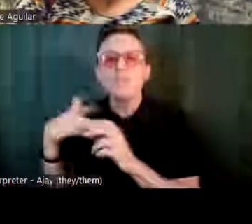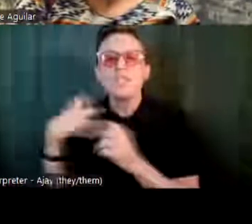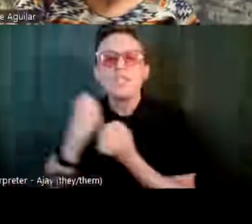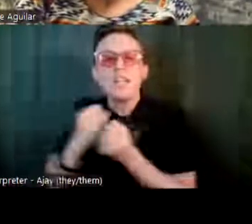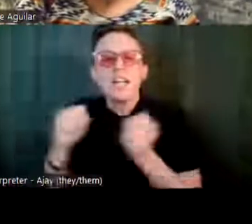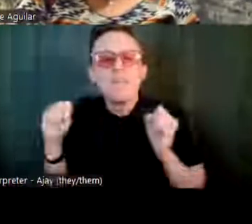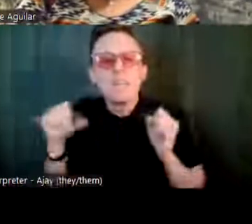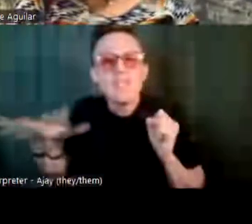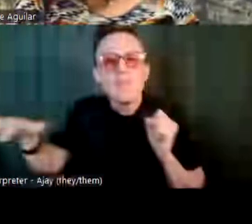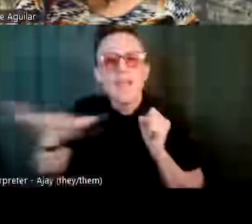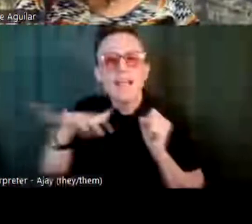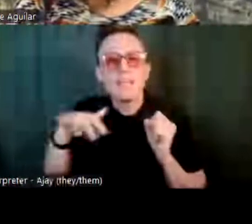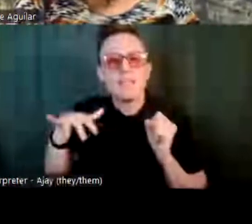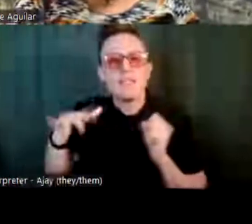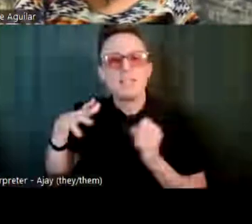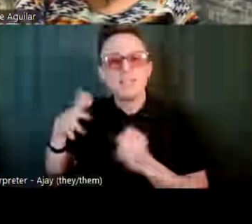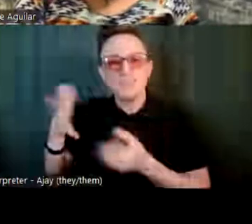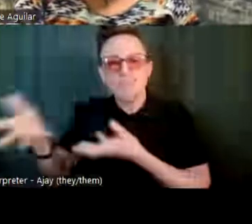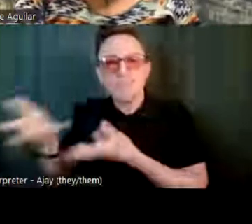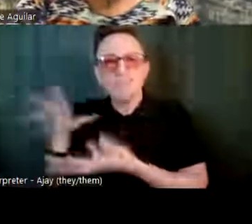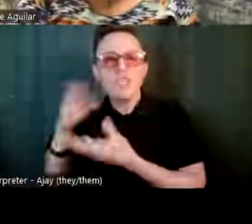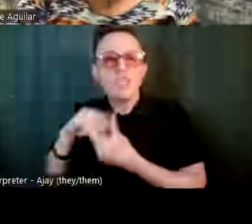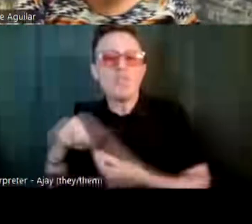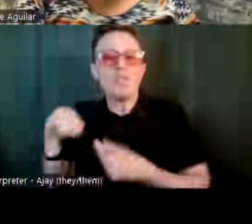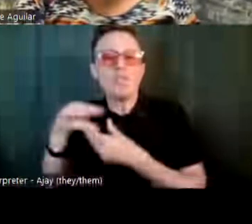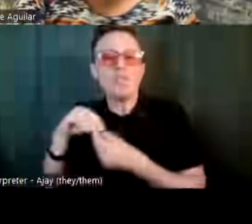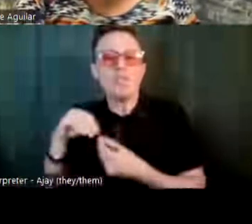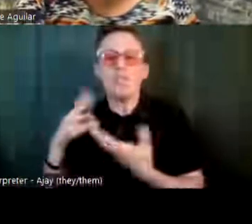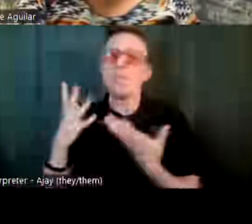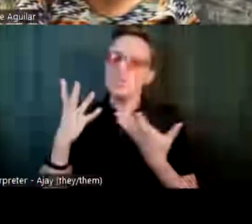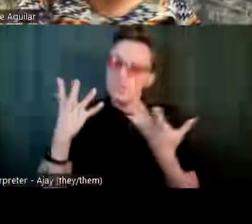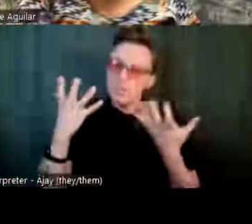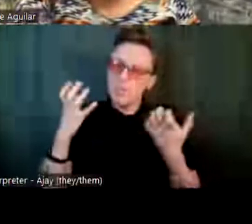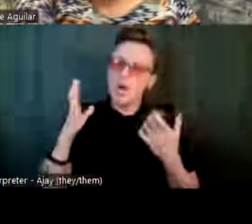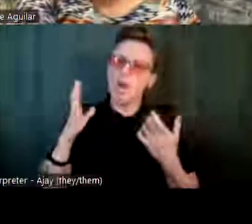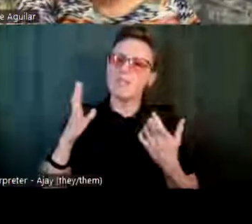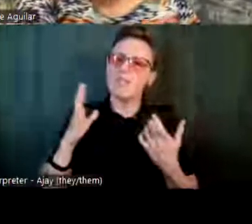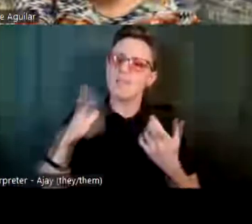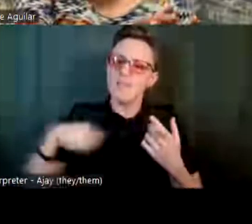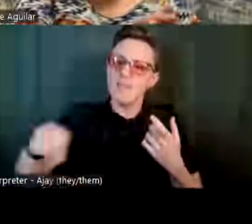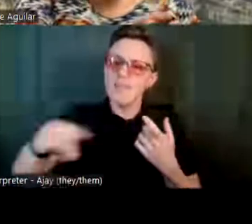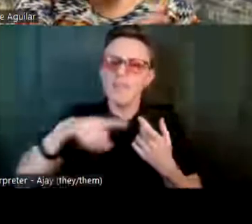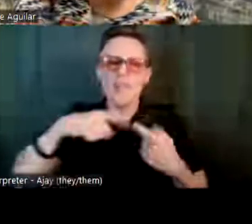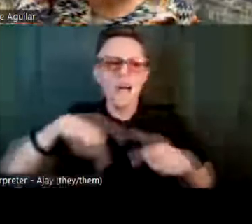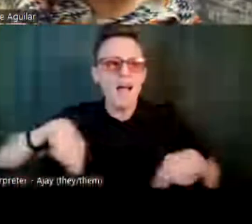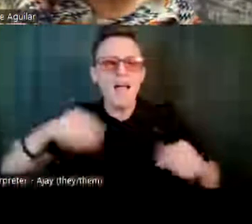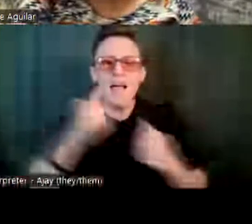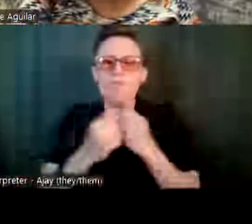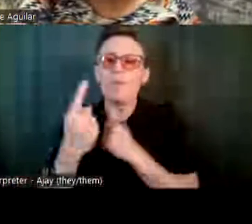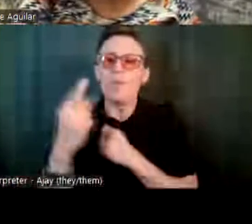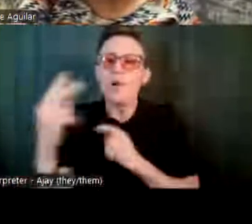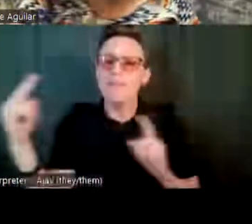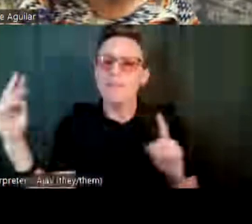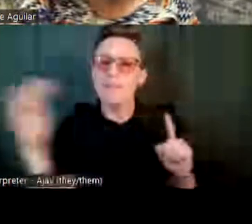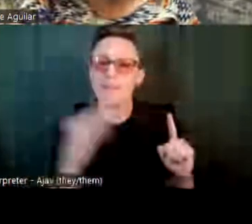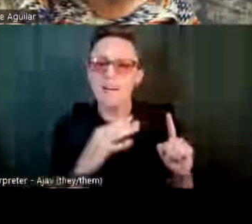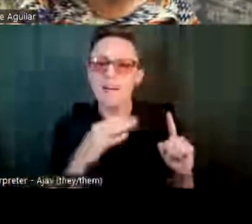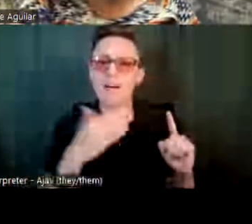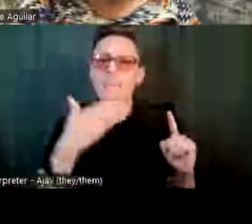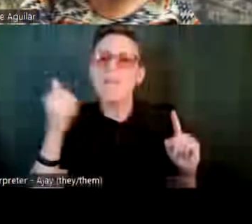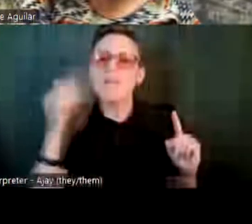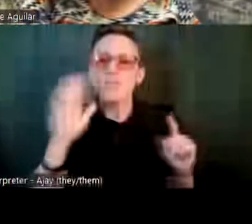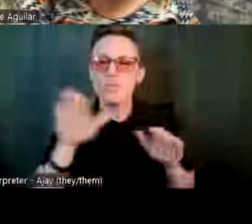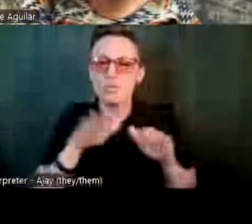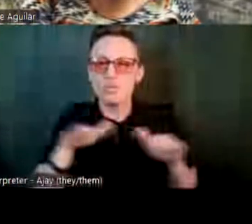you always want your child, everybody to think the best of your child and, and, you know, not see